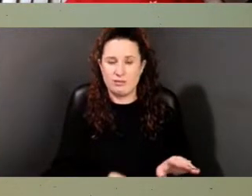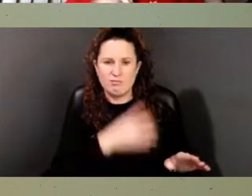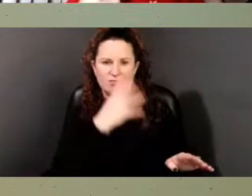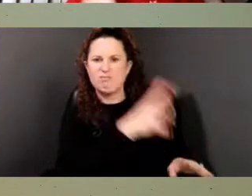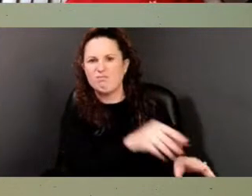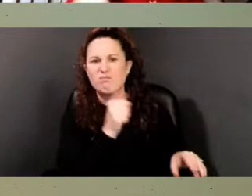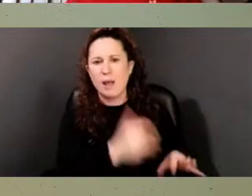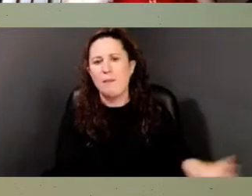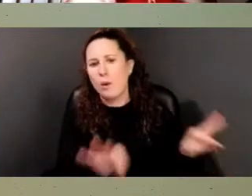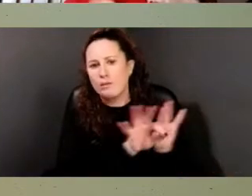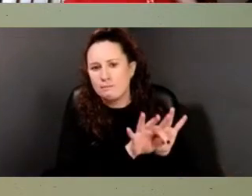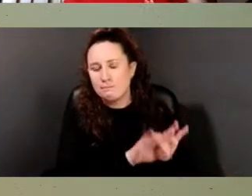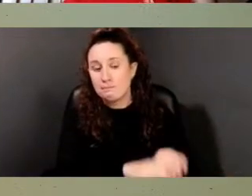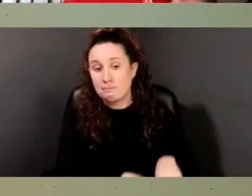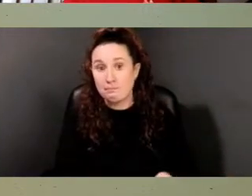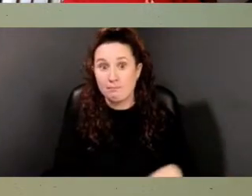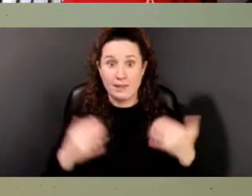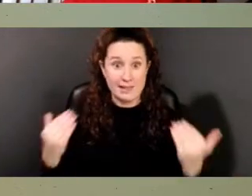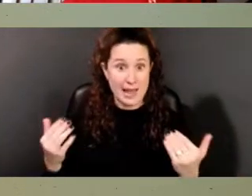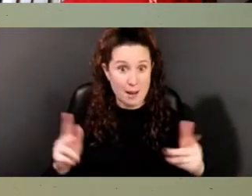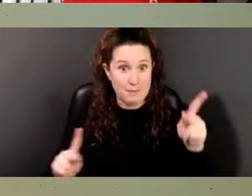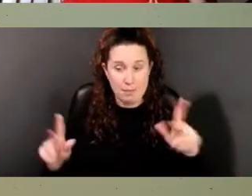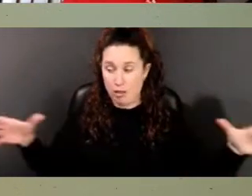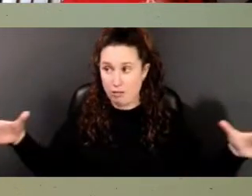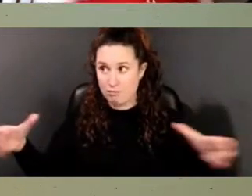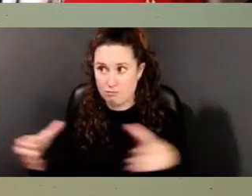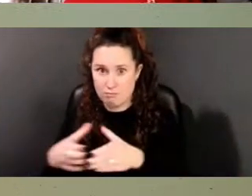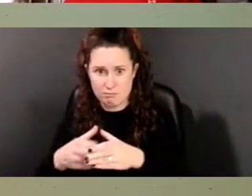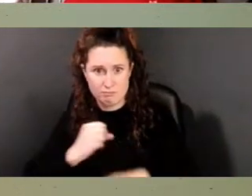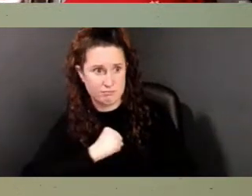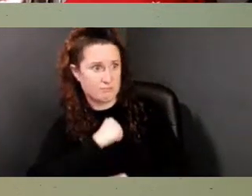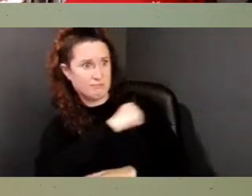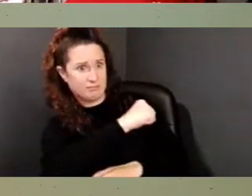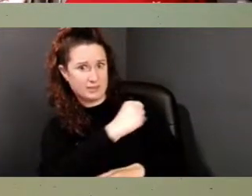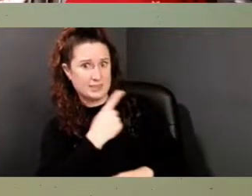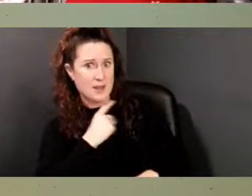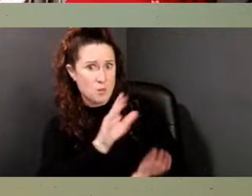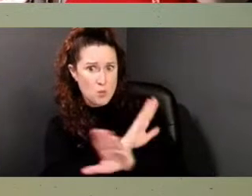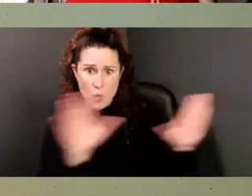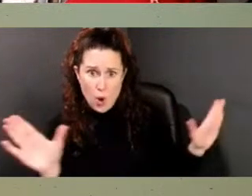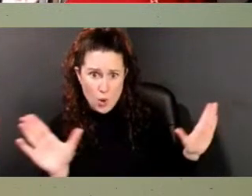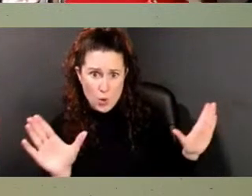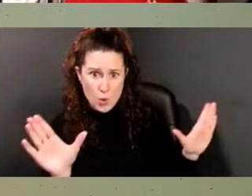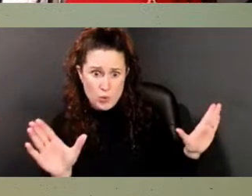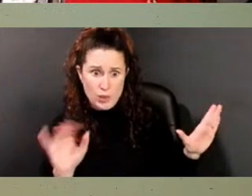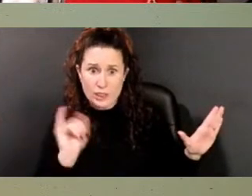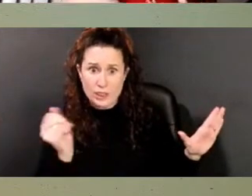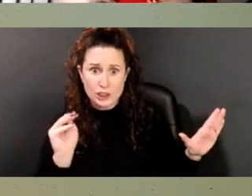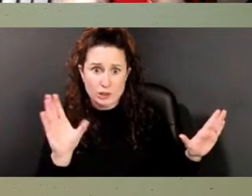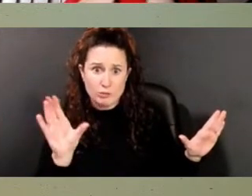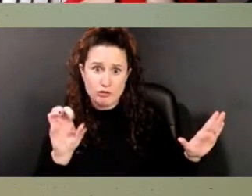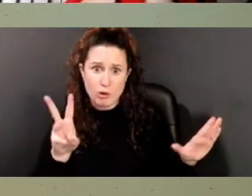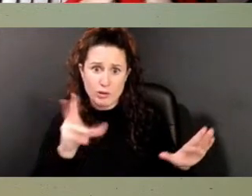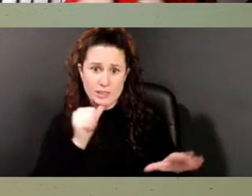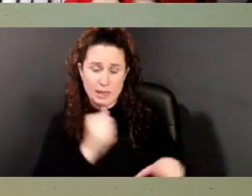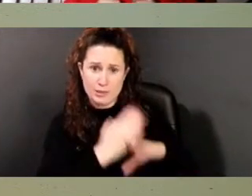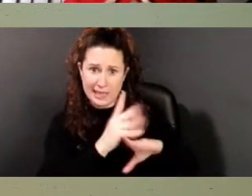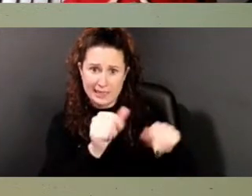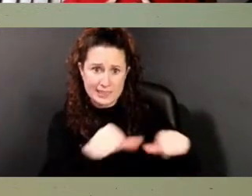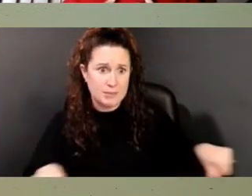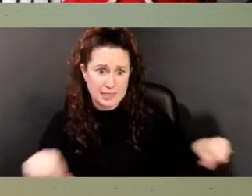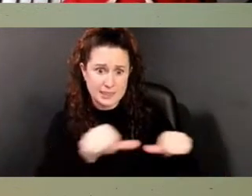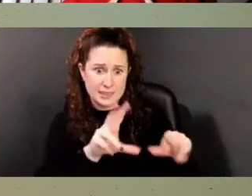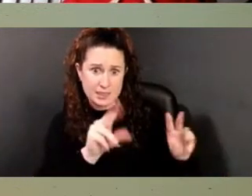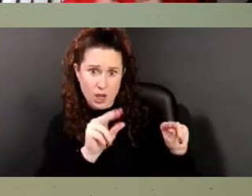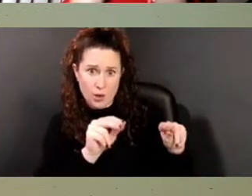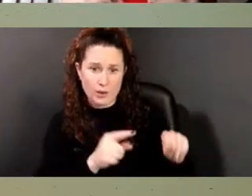have organized and fought back against the developers that Jim Crow did not protect these spaces. And so developers are saying, well, I own the land. I can do what